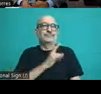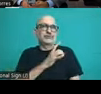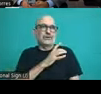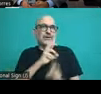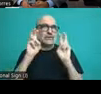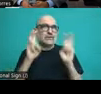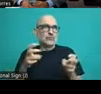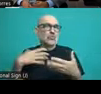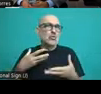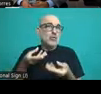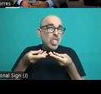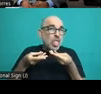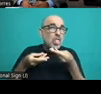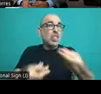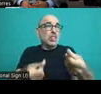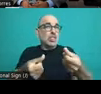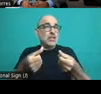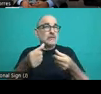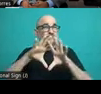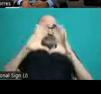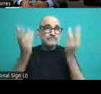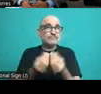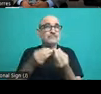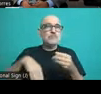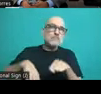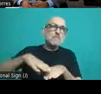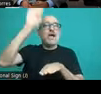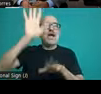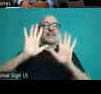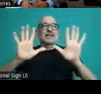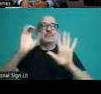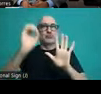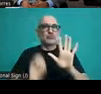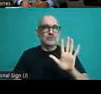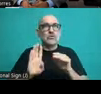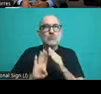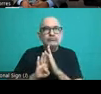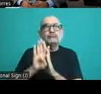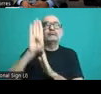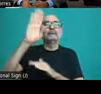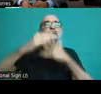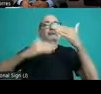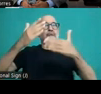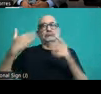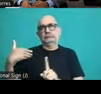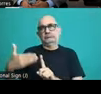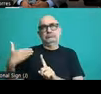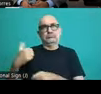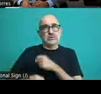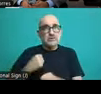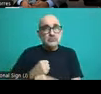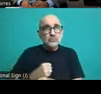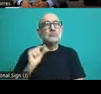more than 10% and it has increased both in the public and to the private